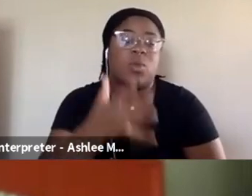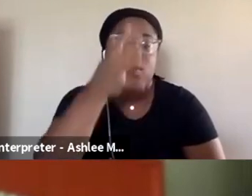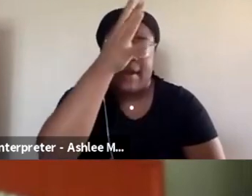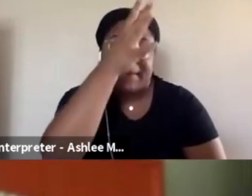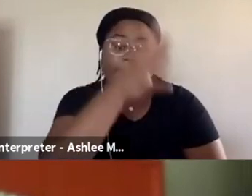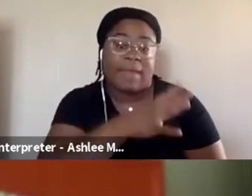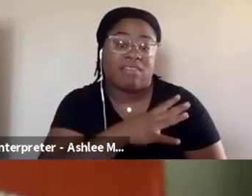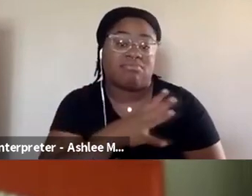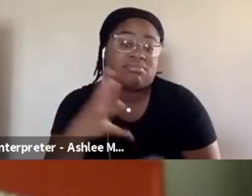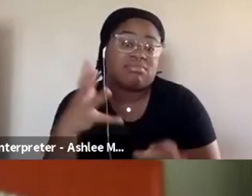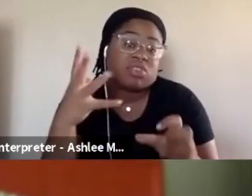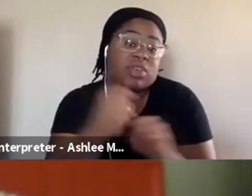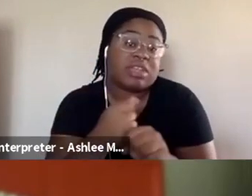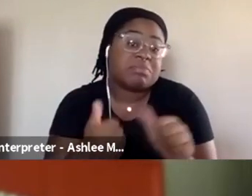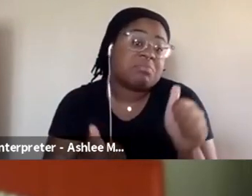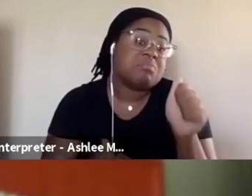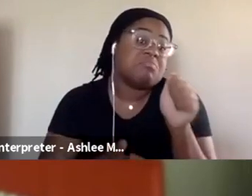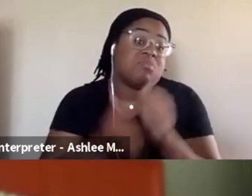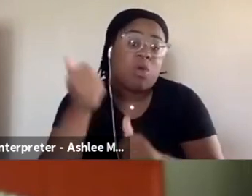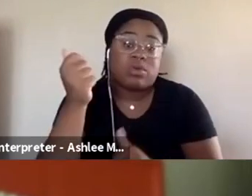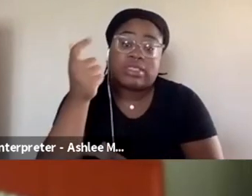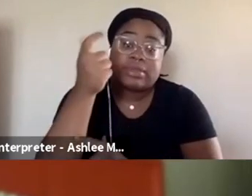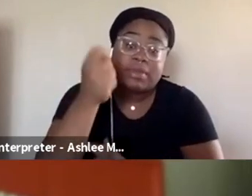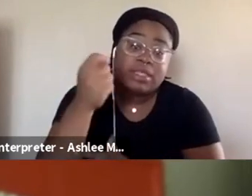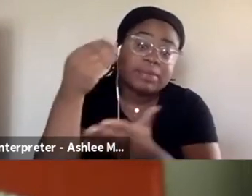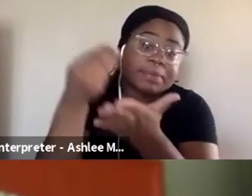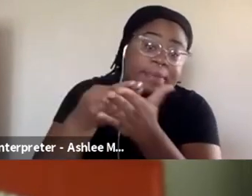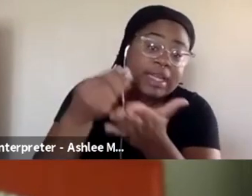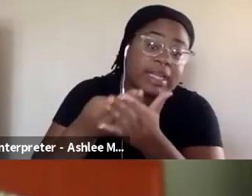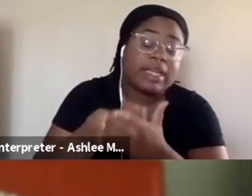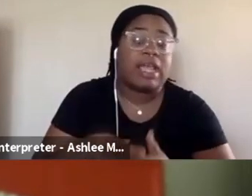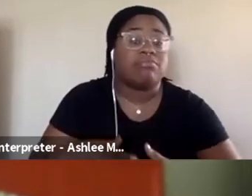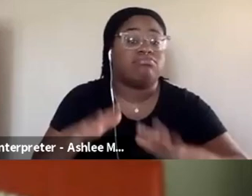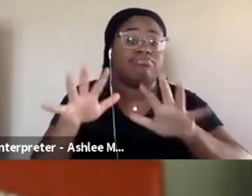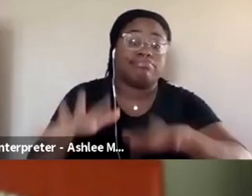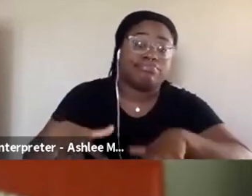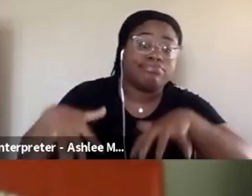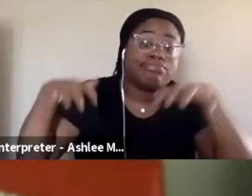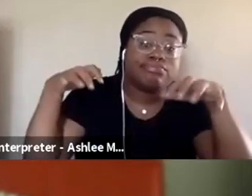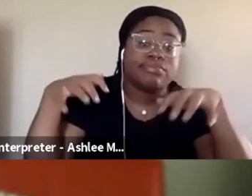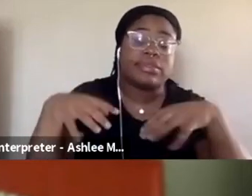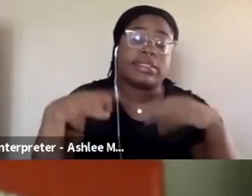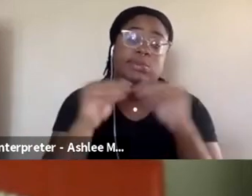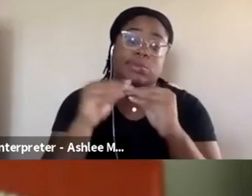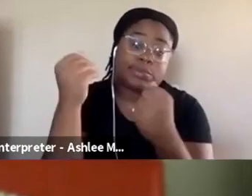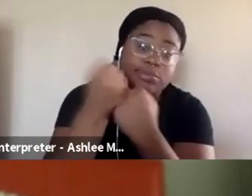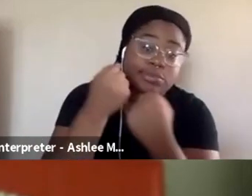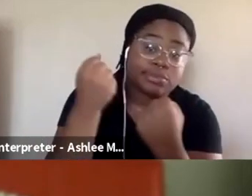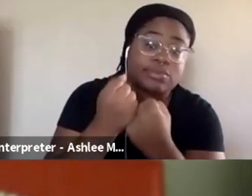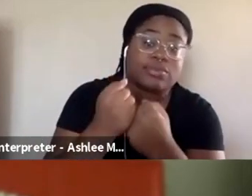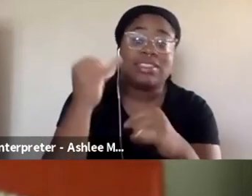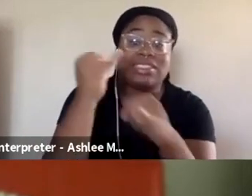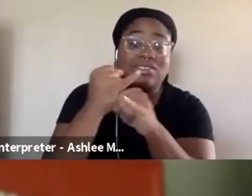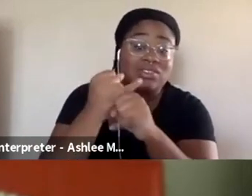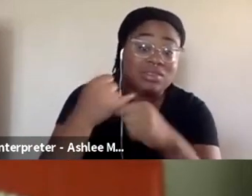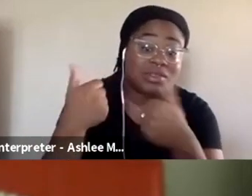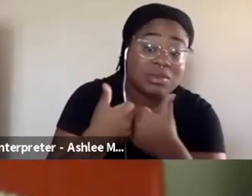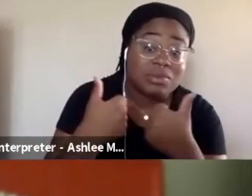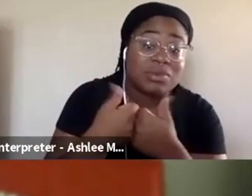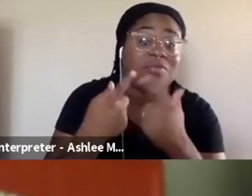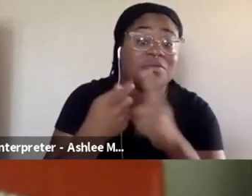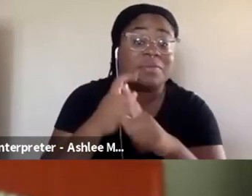ones that are getting most of the sponsorship money. Most like huge audiences, most of the support, like institutional support from these platforms.